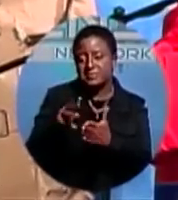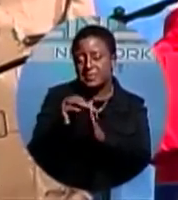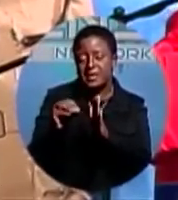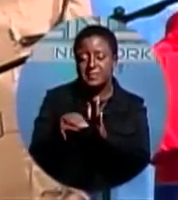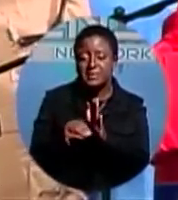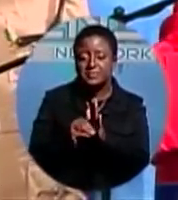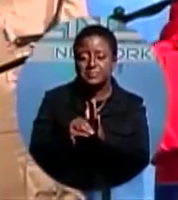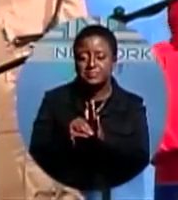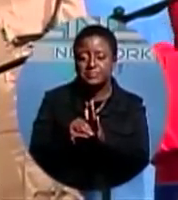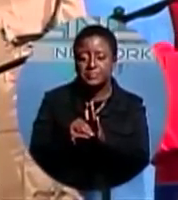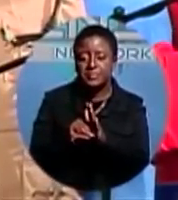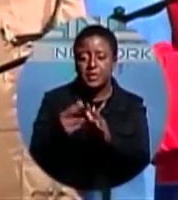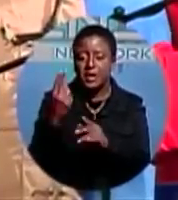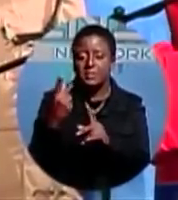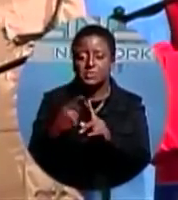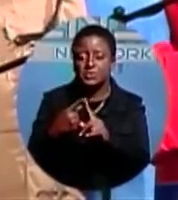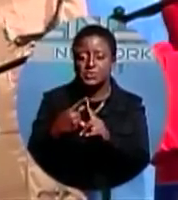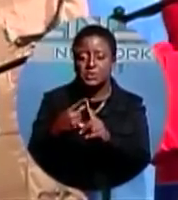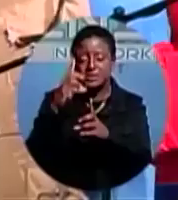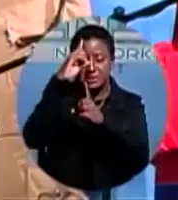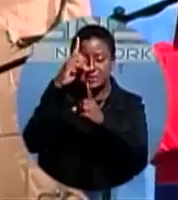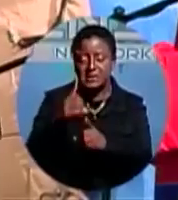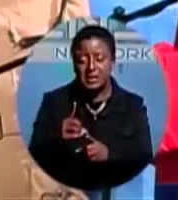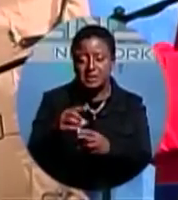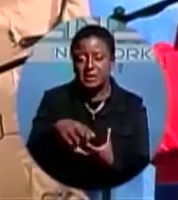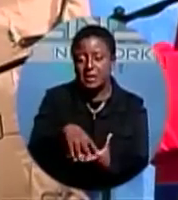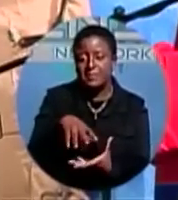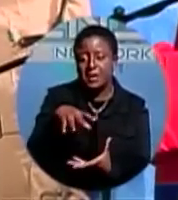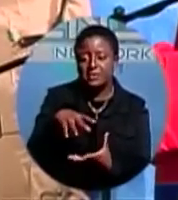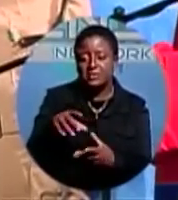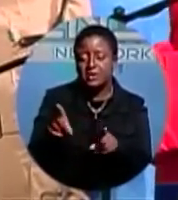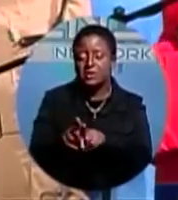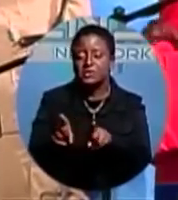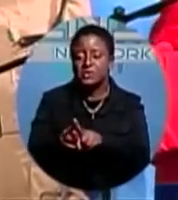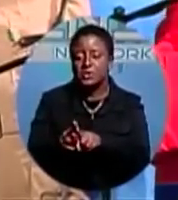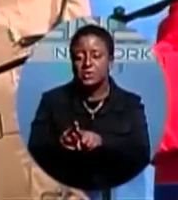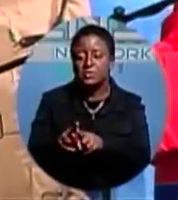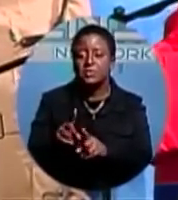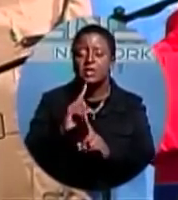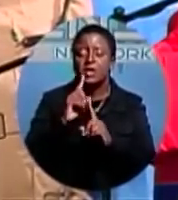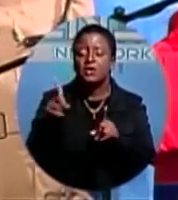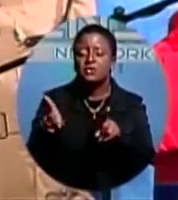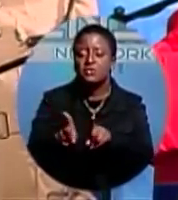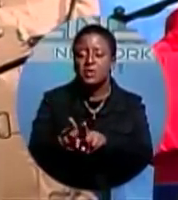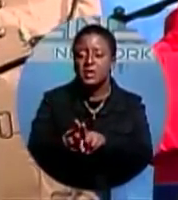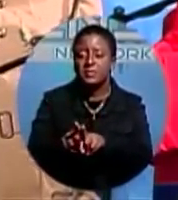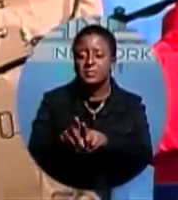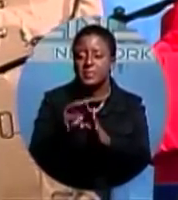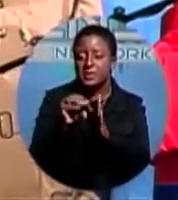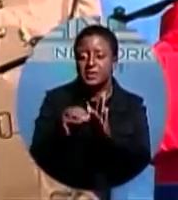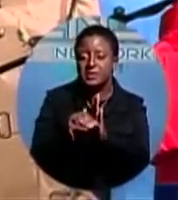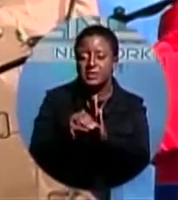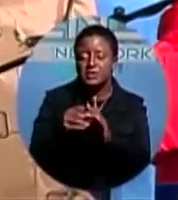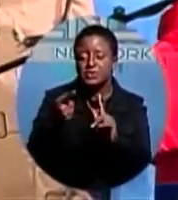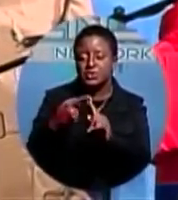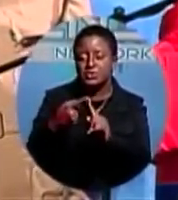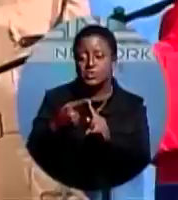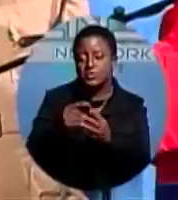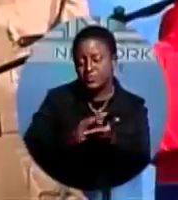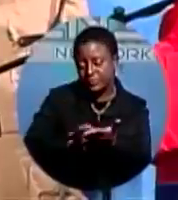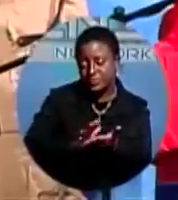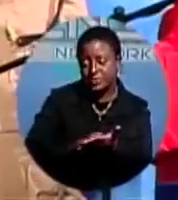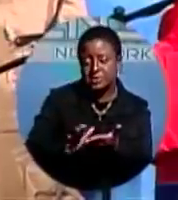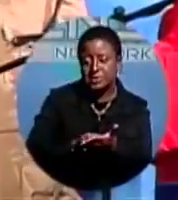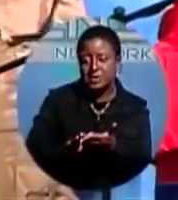up to a predetermined amount and the agreement by lending institutions to forgive for them to eat the other